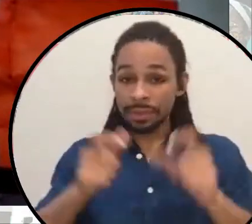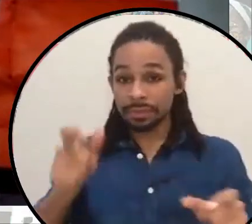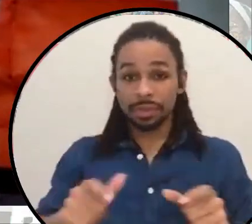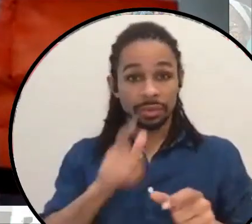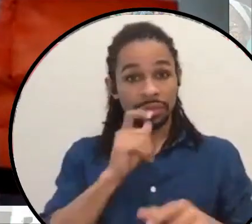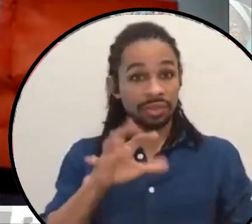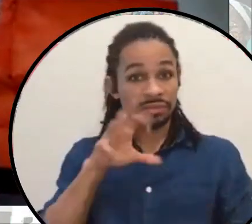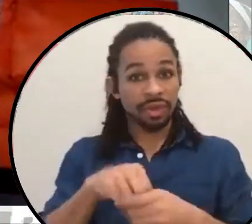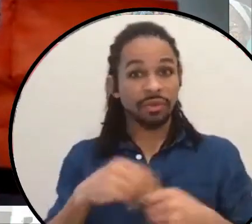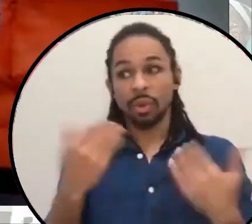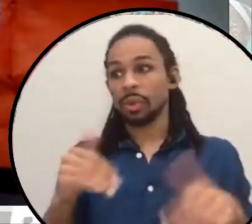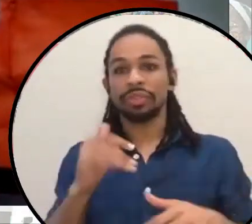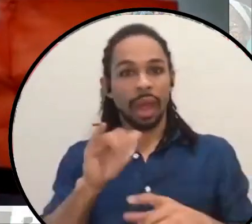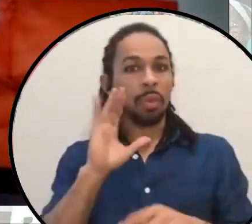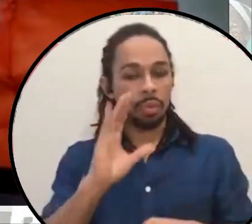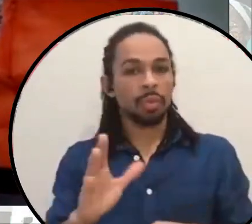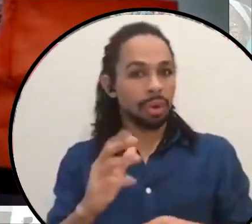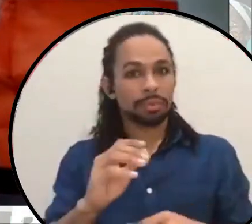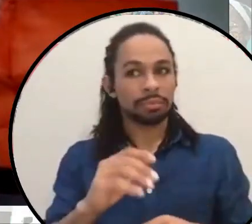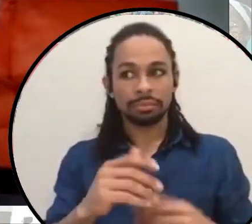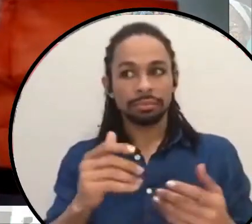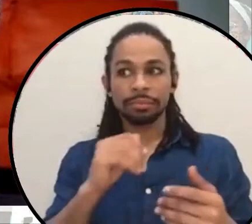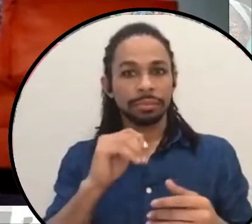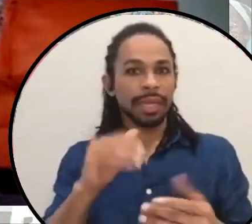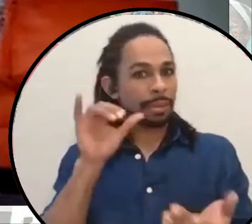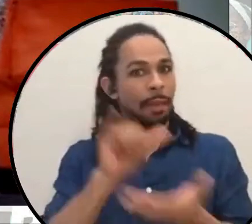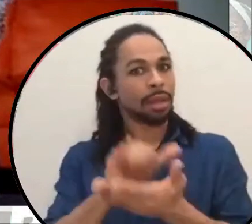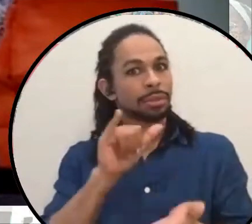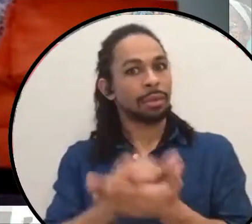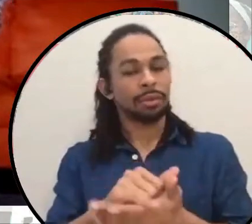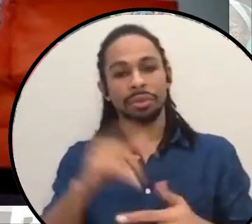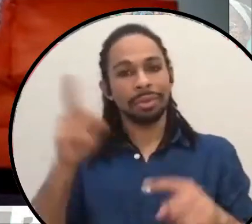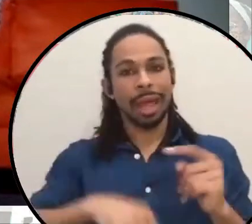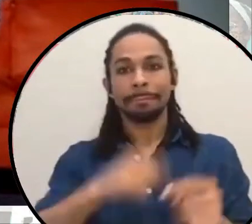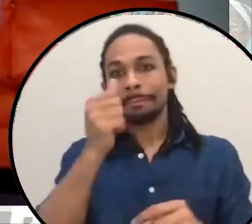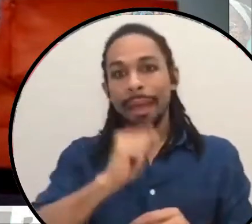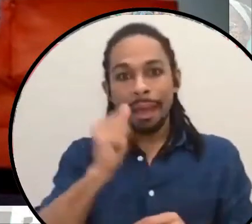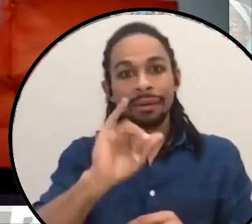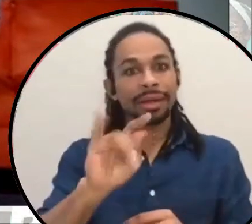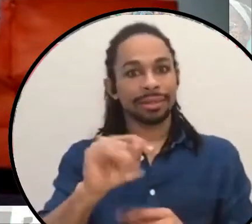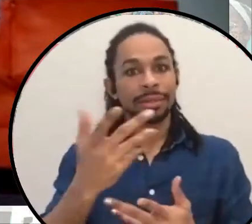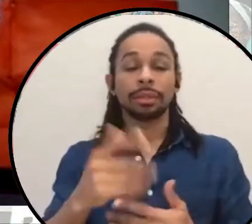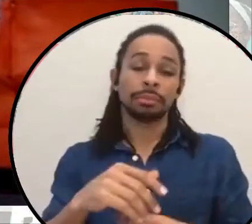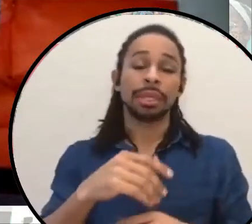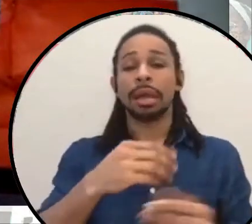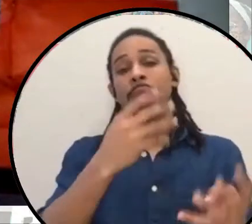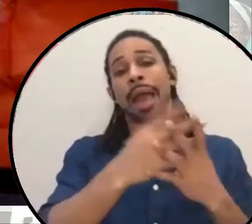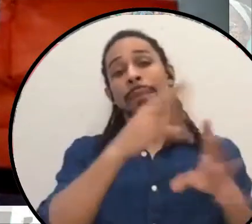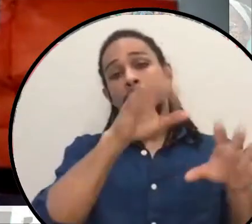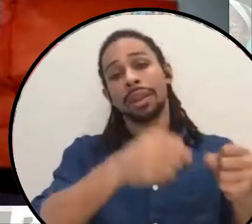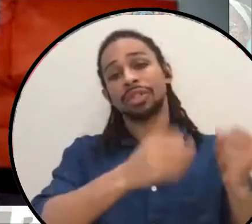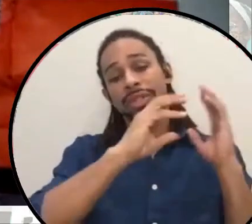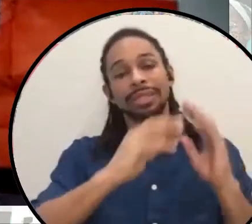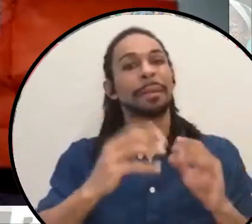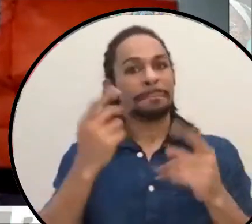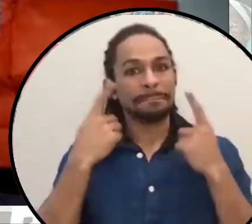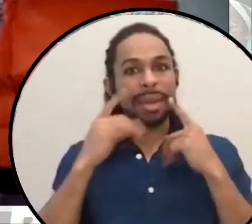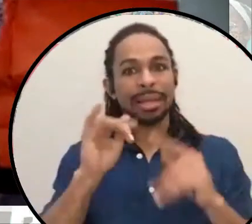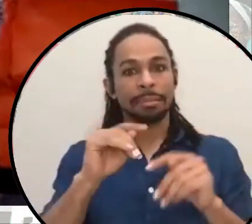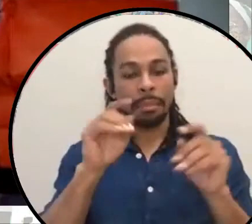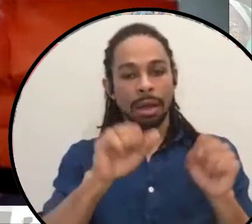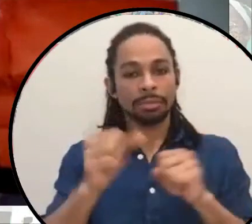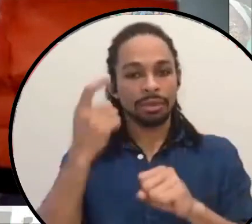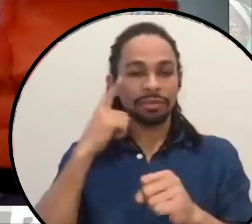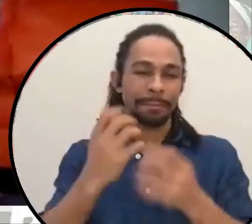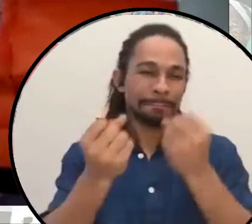unbearable. Um, it would be impossible. Um, abolition is the thing that's made it possible for so many